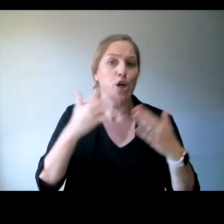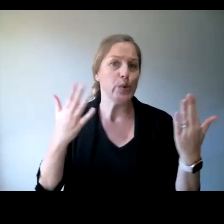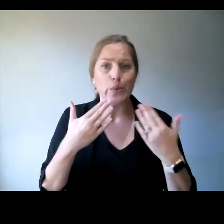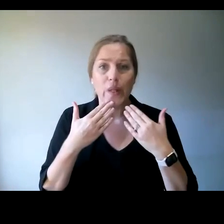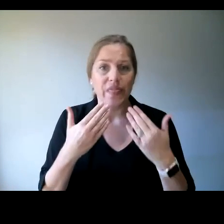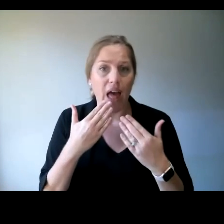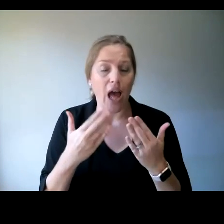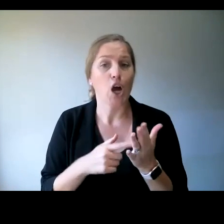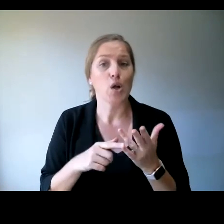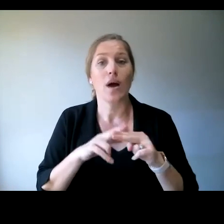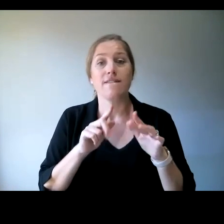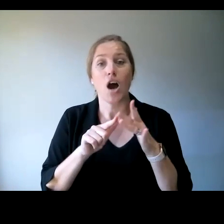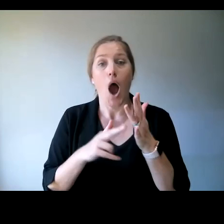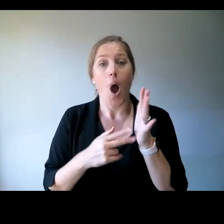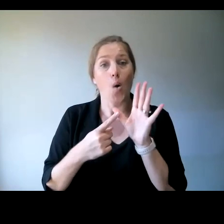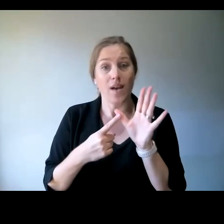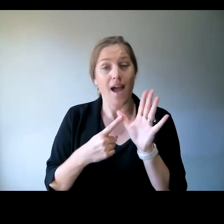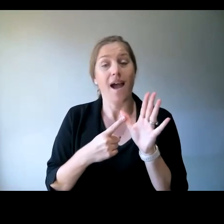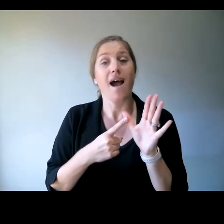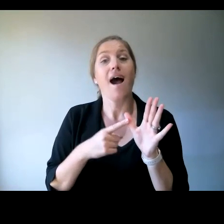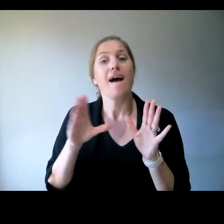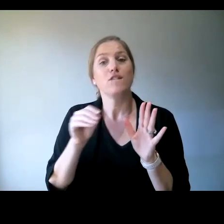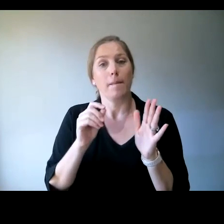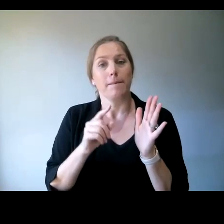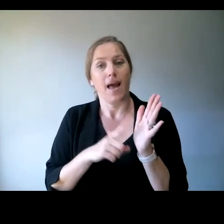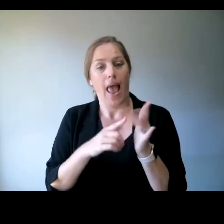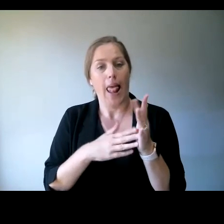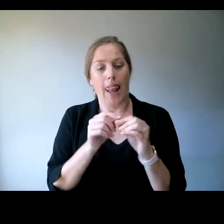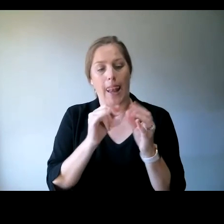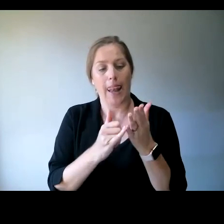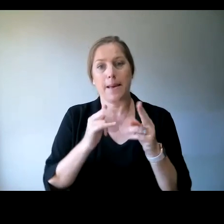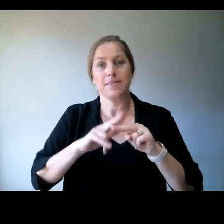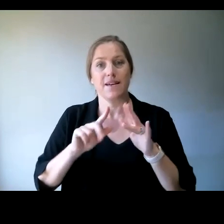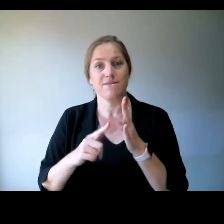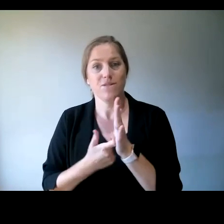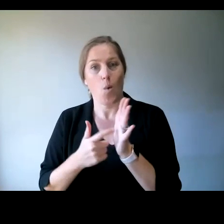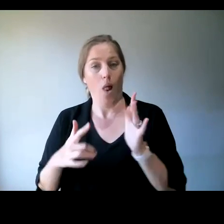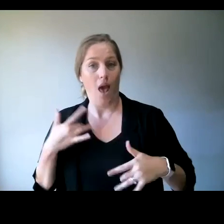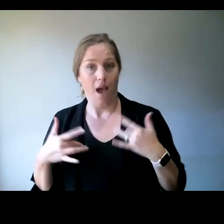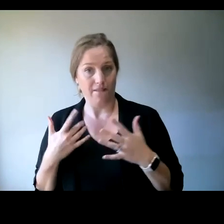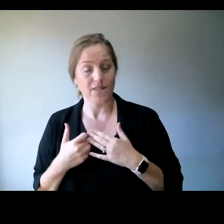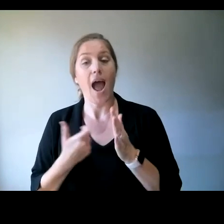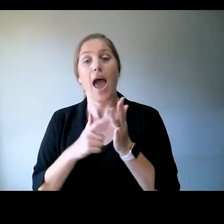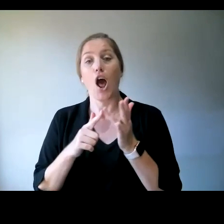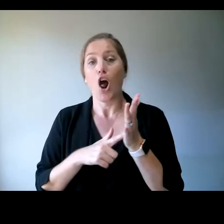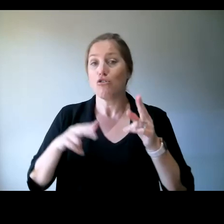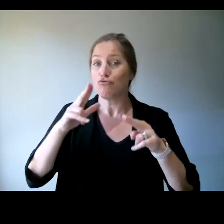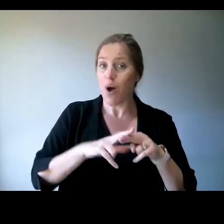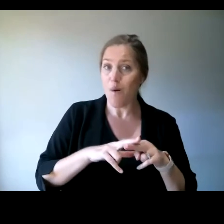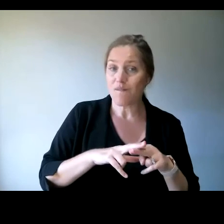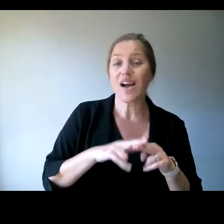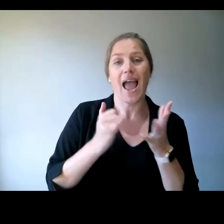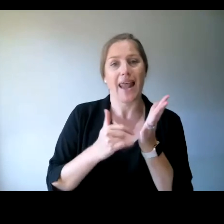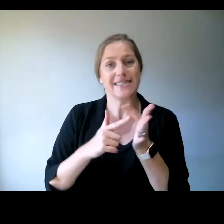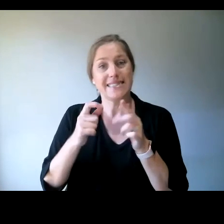to Fiona Waugh from Limbs for Life, Rod Harris, one of our Code of Victoria volunteers, and Steph Huntrell for Polio Australia,